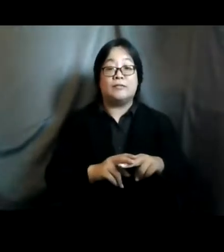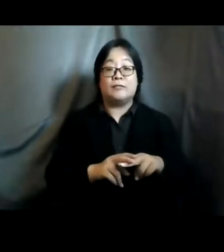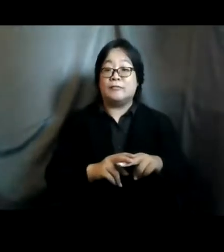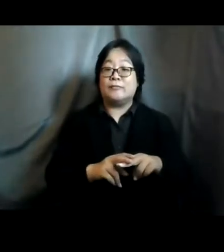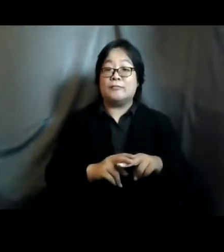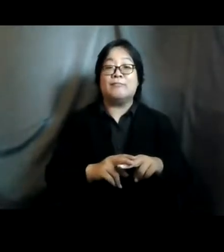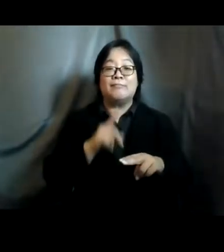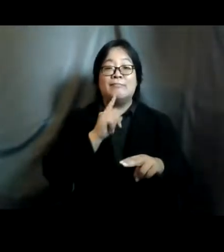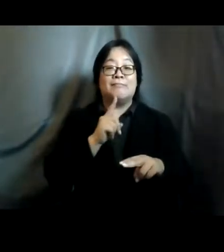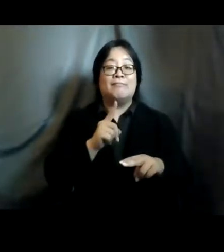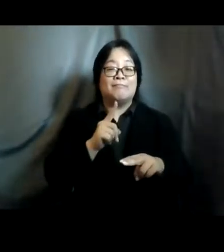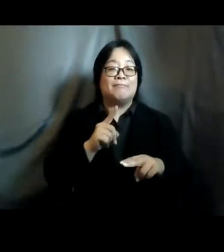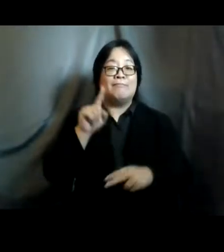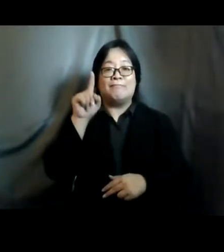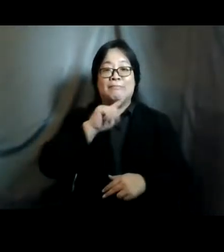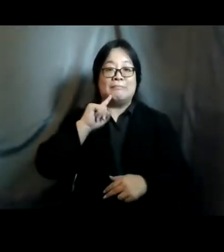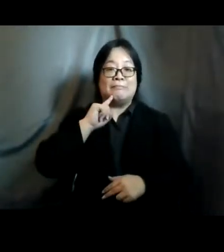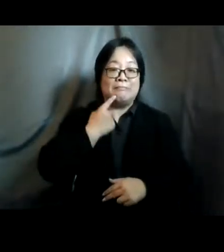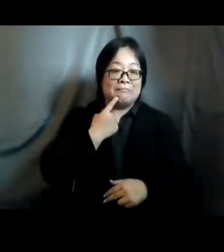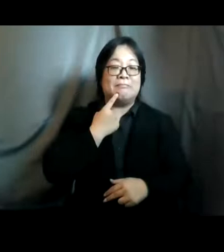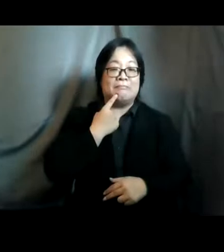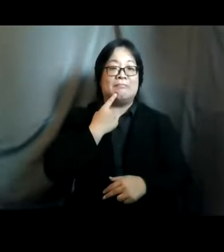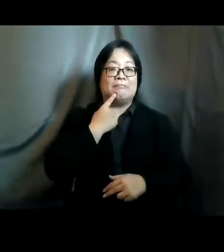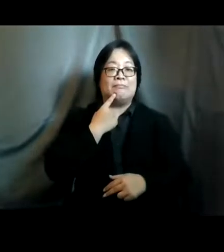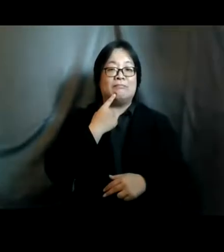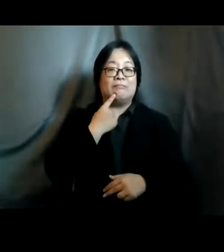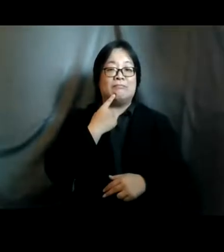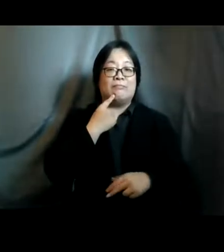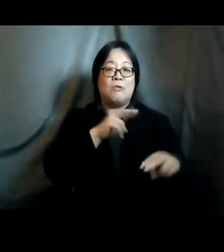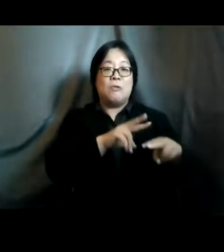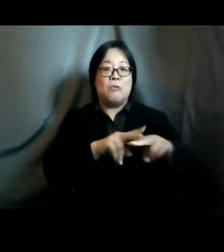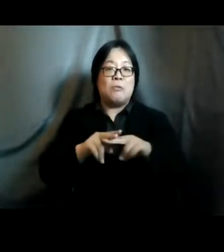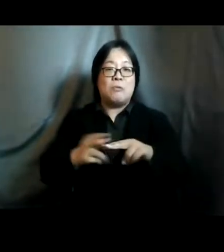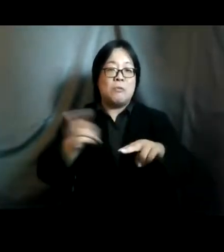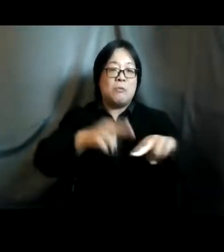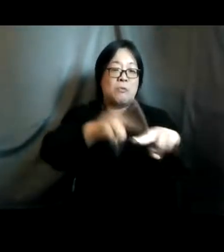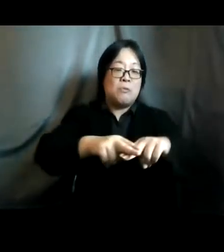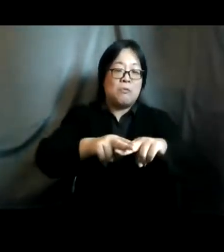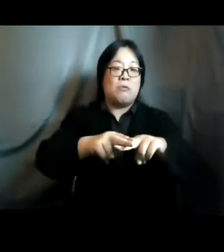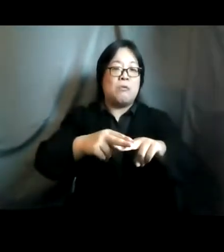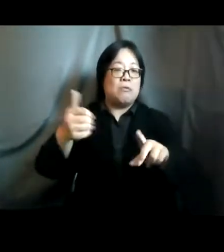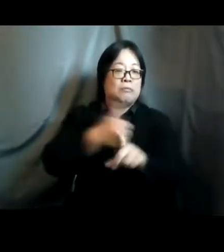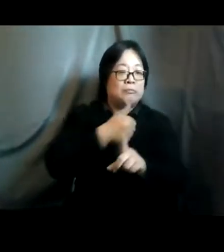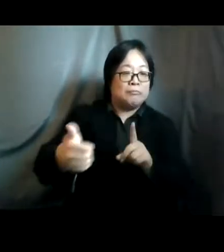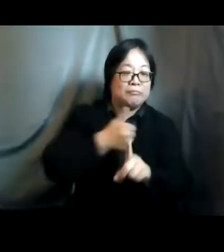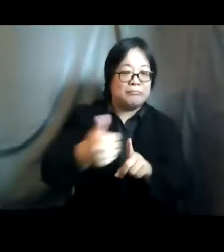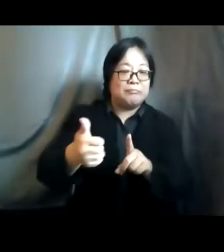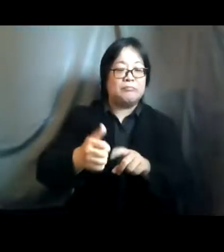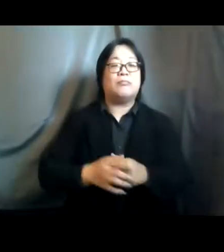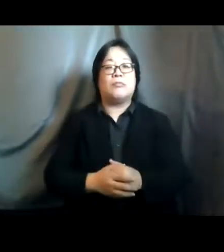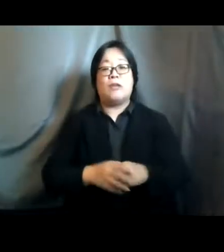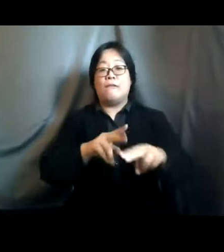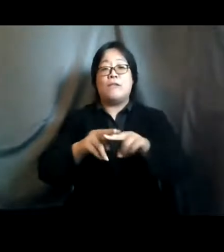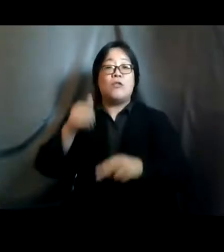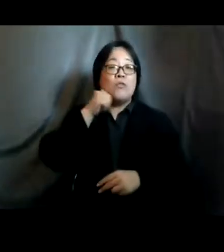significant and alarming increase in calls to our domestic violence national helplines uh fijian women and